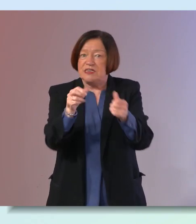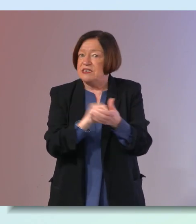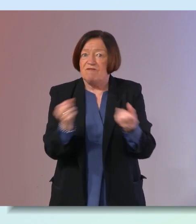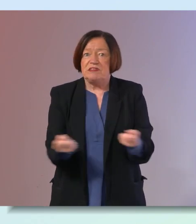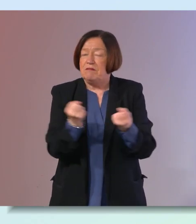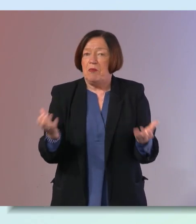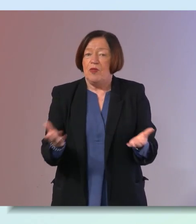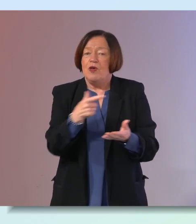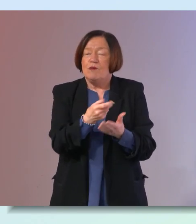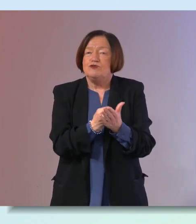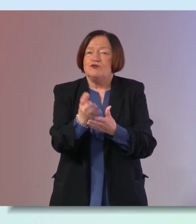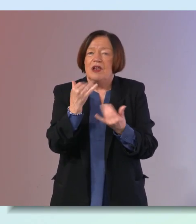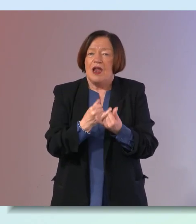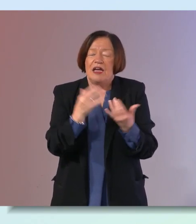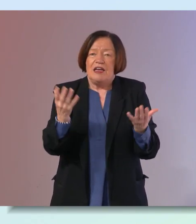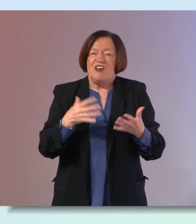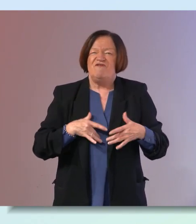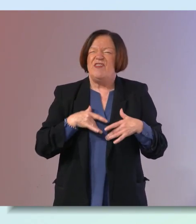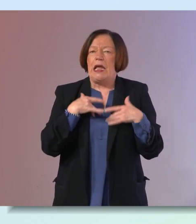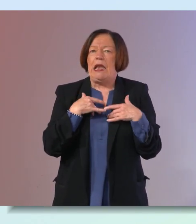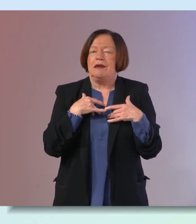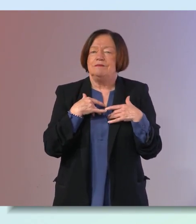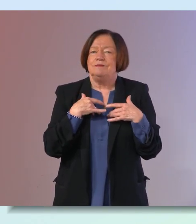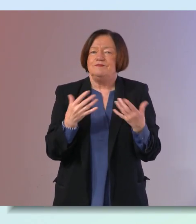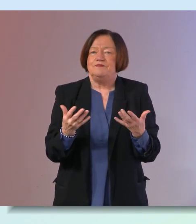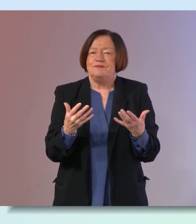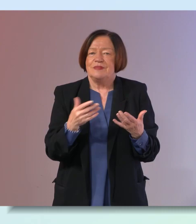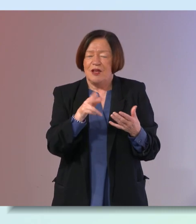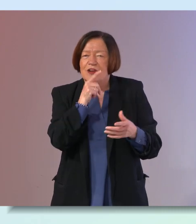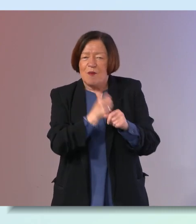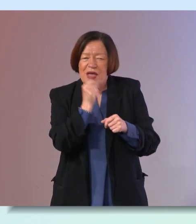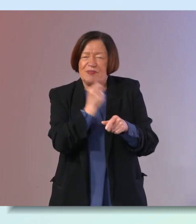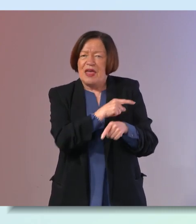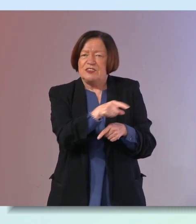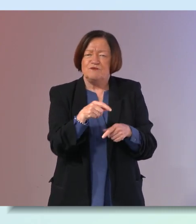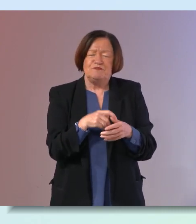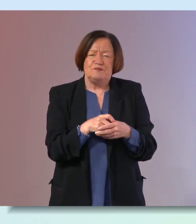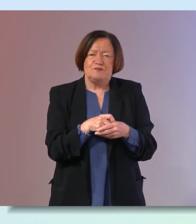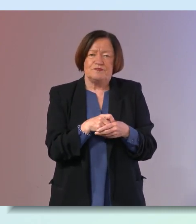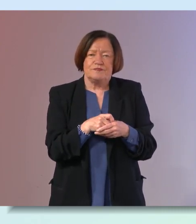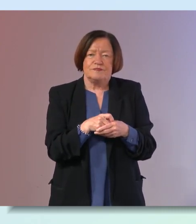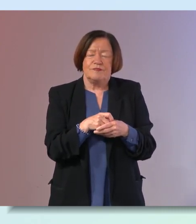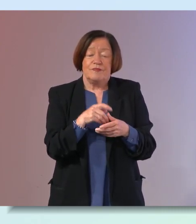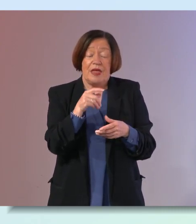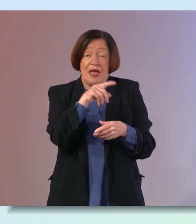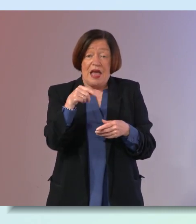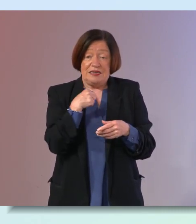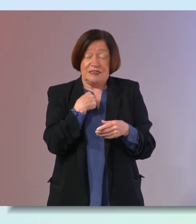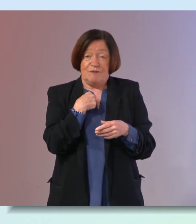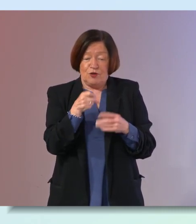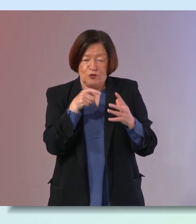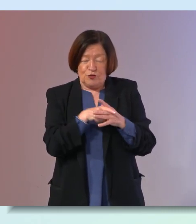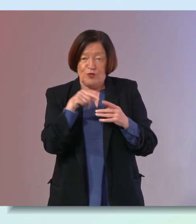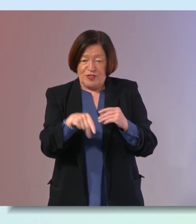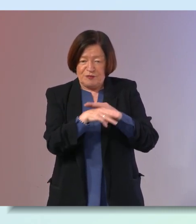symptoms but she described kind of a wish or a feeling so can we talk a little bit about this because as i've kind of been going